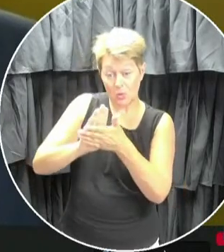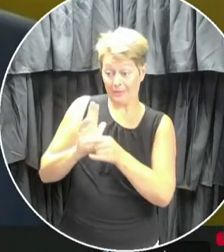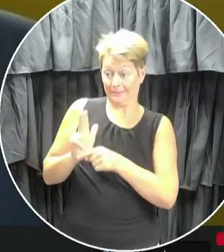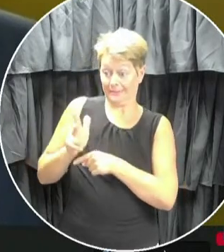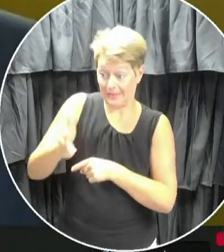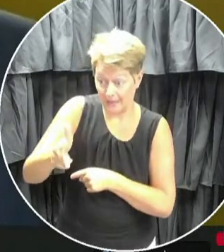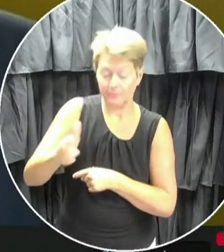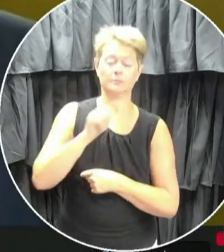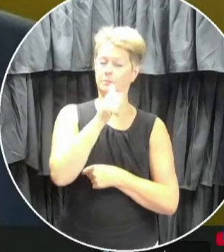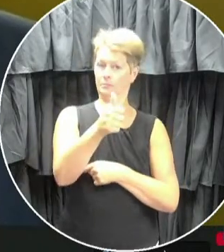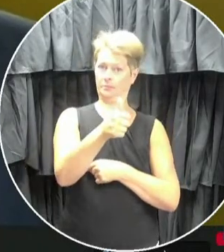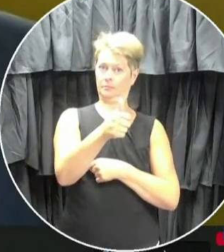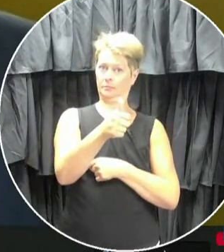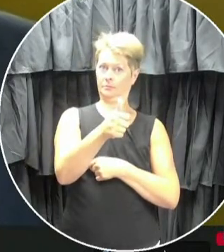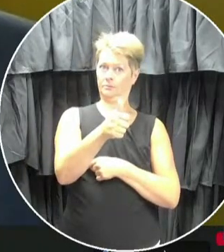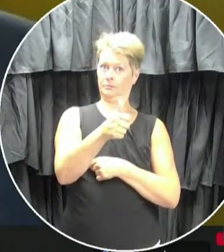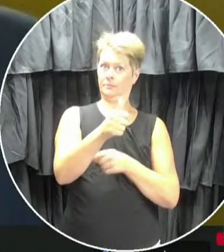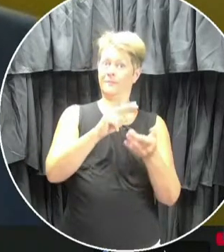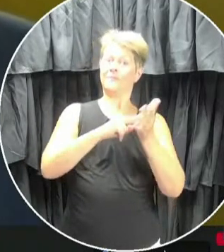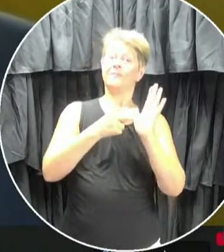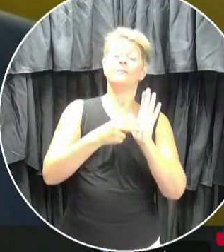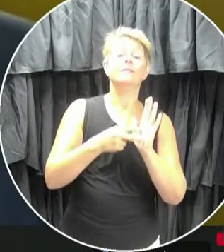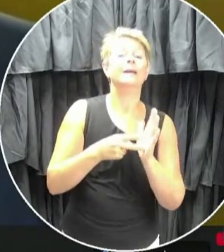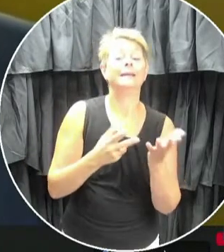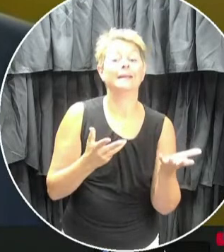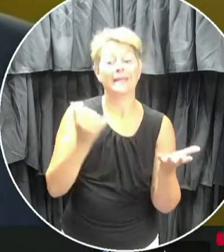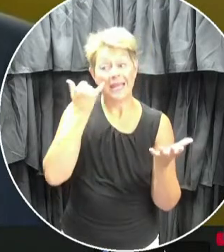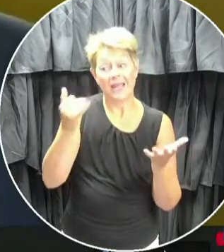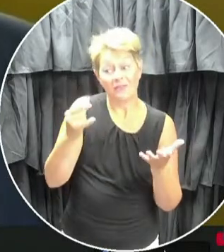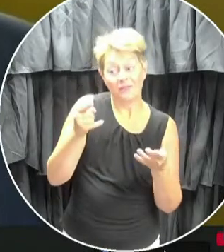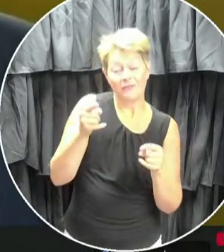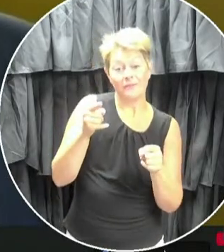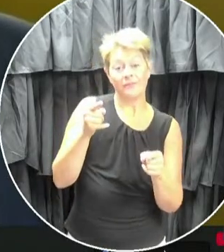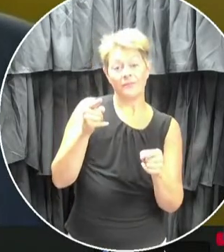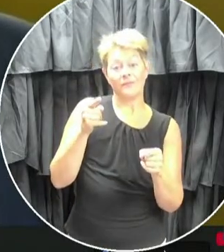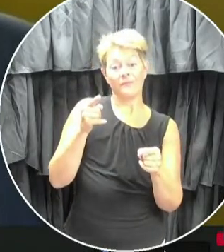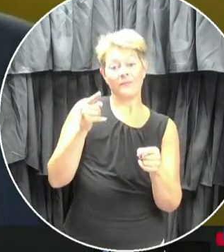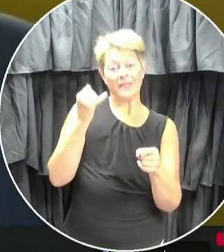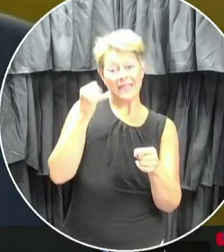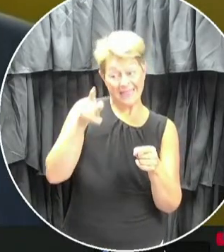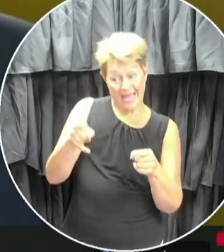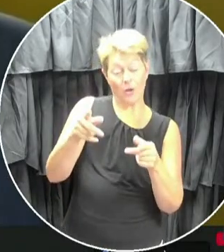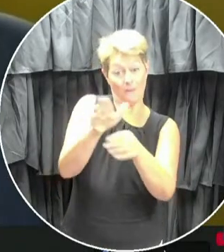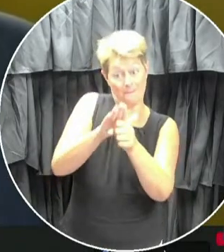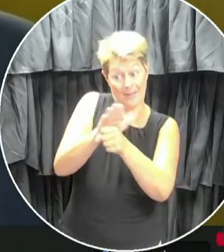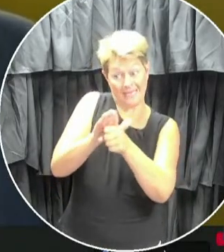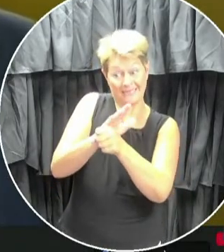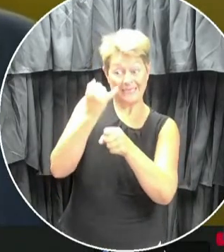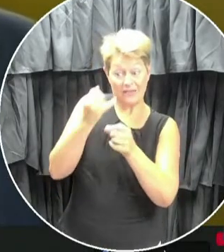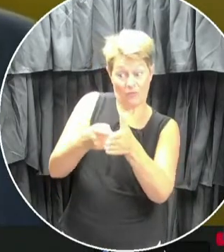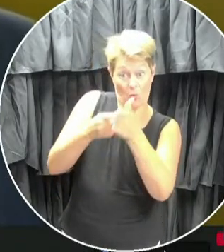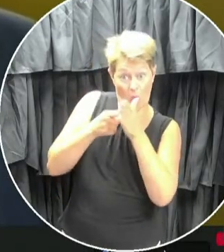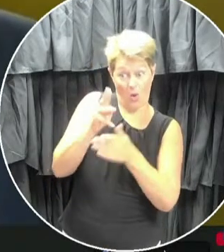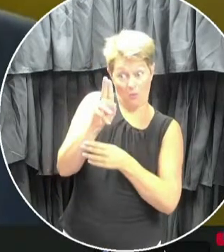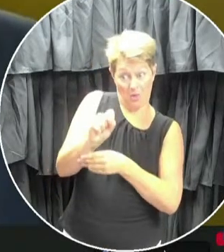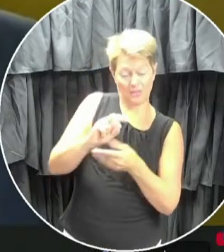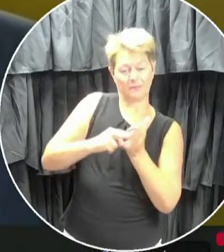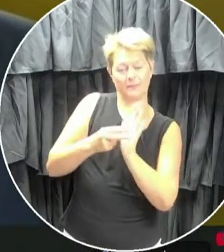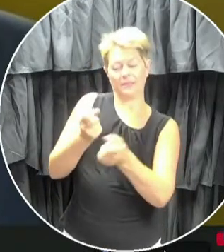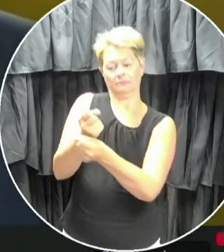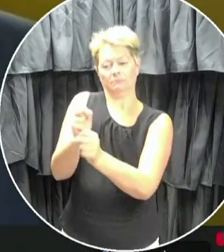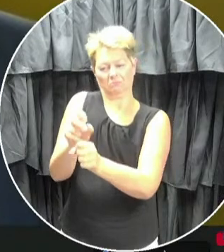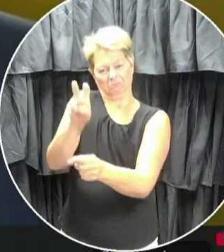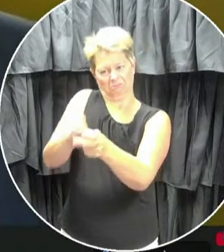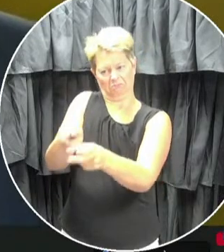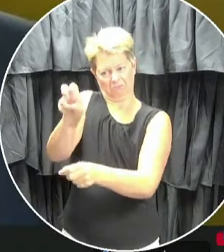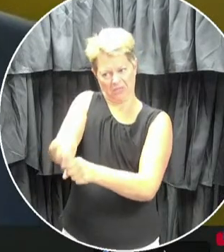does not apply to those students who qualify for alternate transportation. Their spaces are secure. Again, this